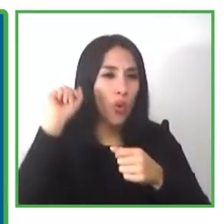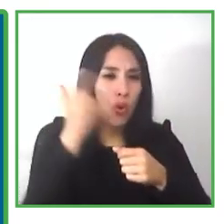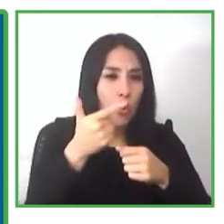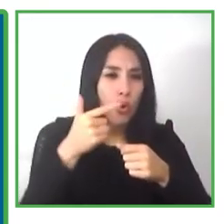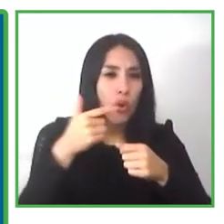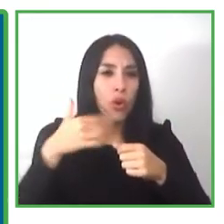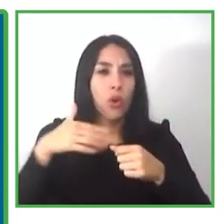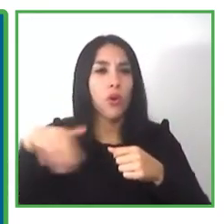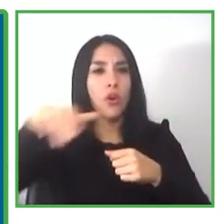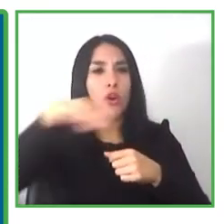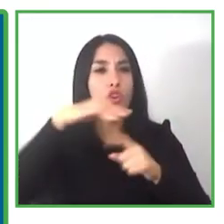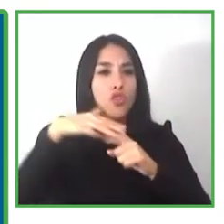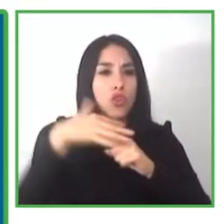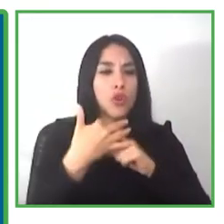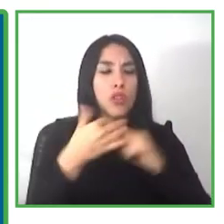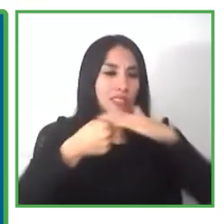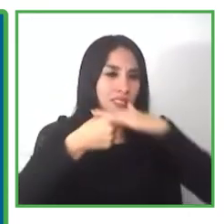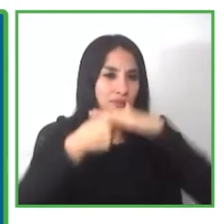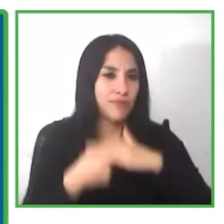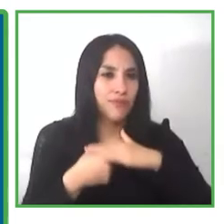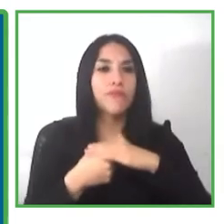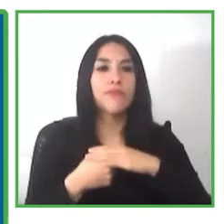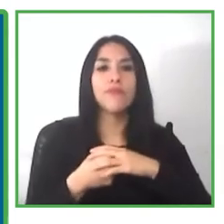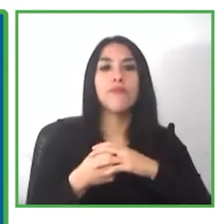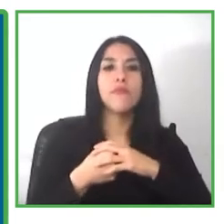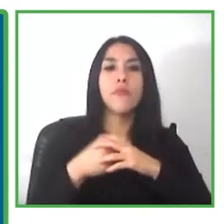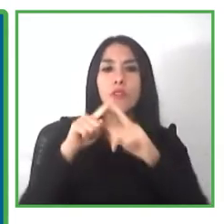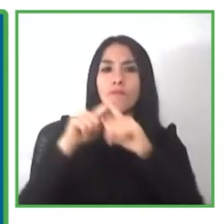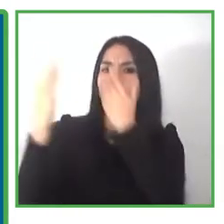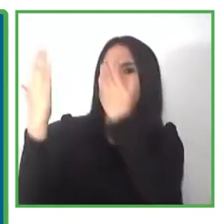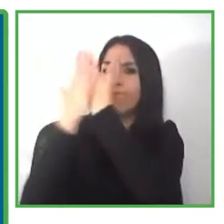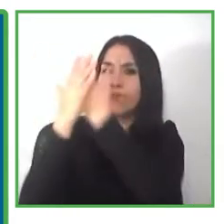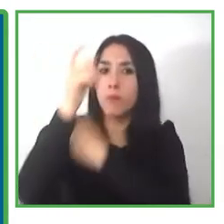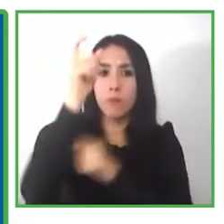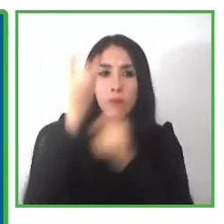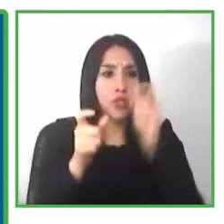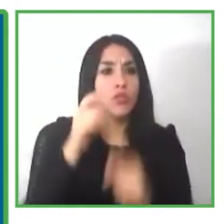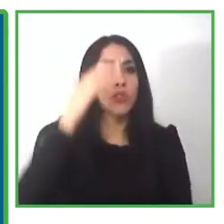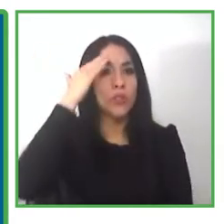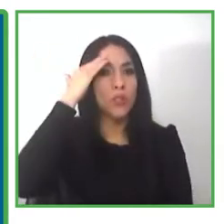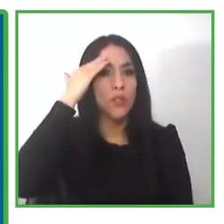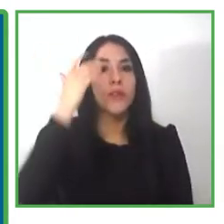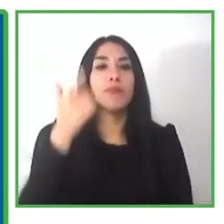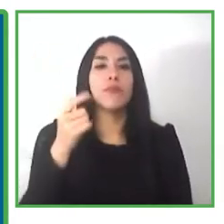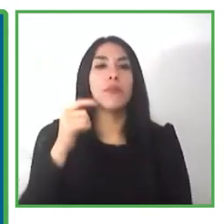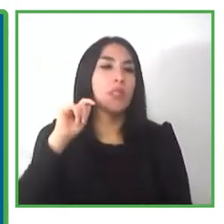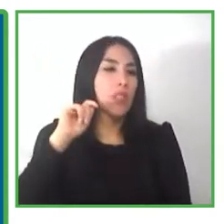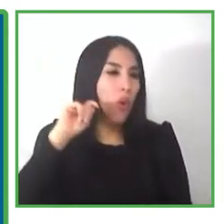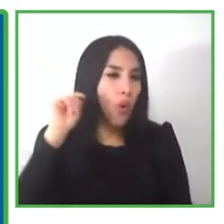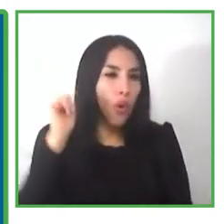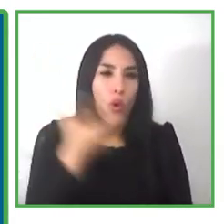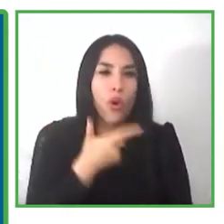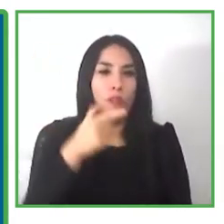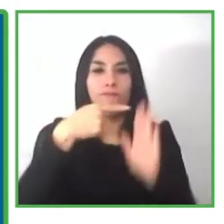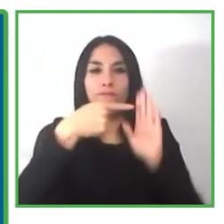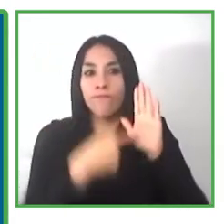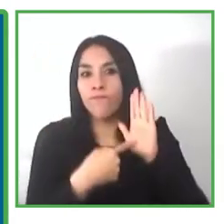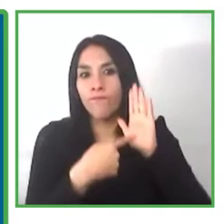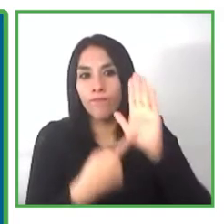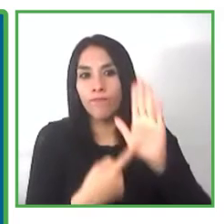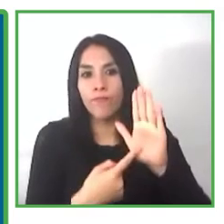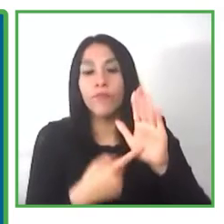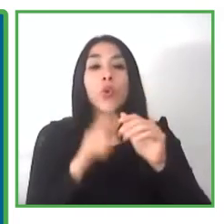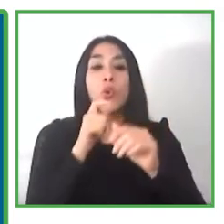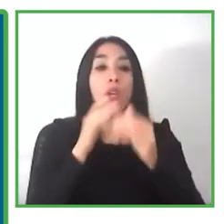he likes to talk about all of these things that make people with disabilities